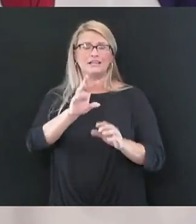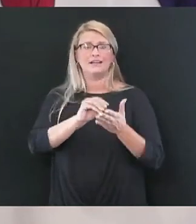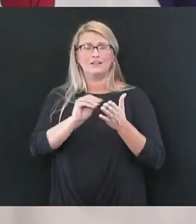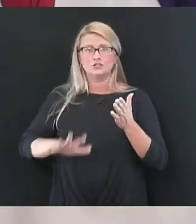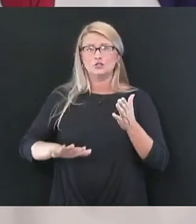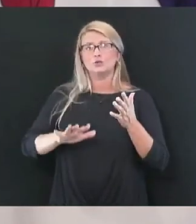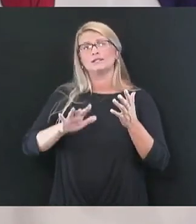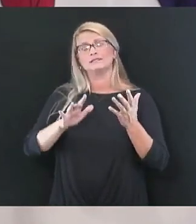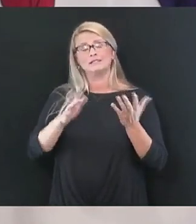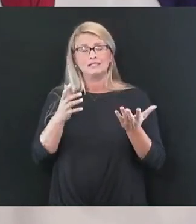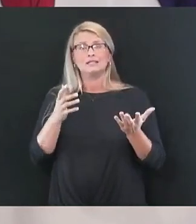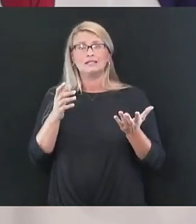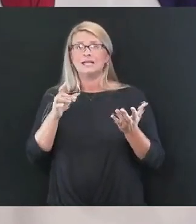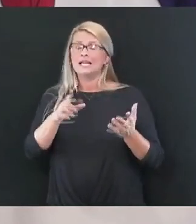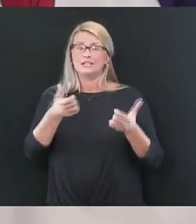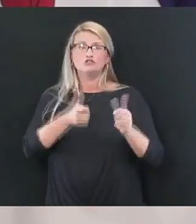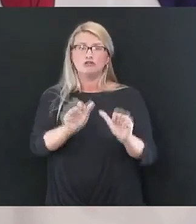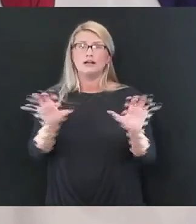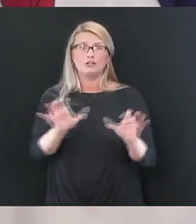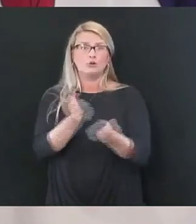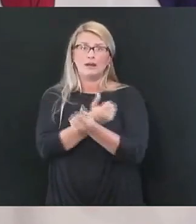everything. And so he's trying to do all he can do too.